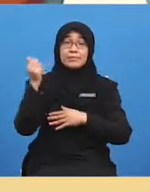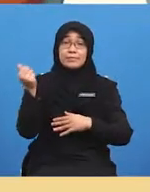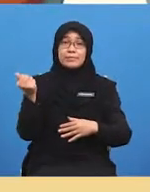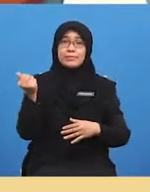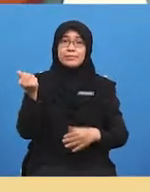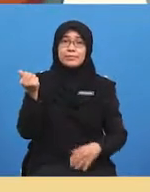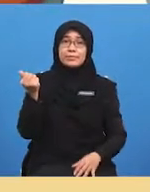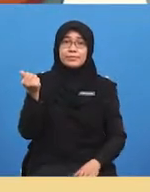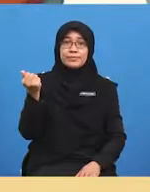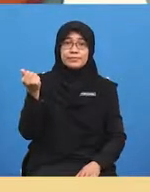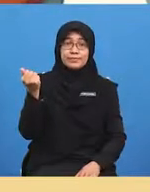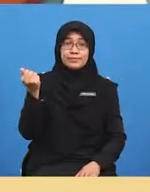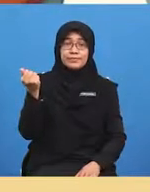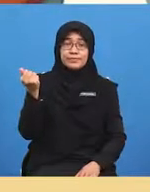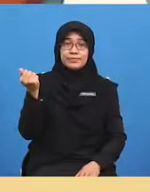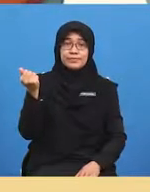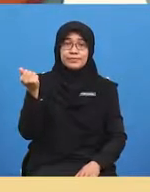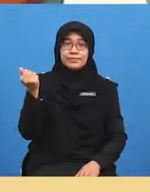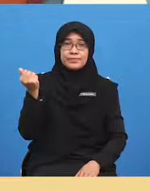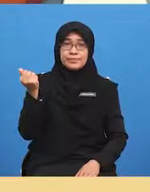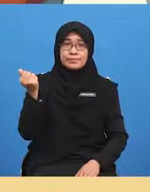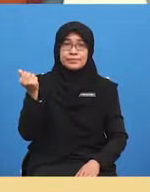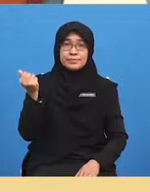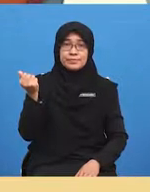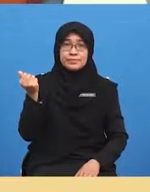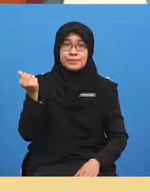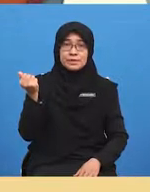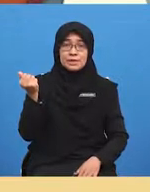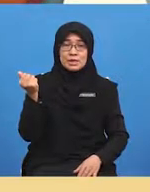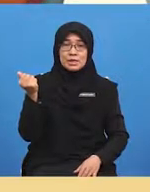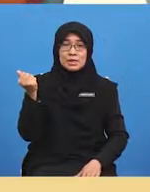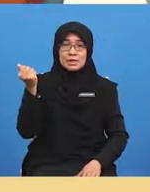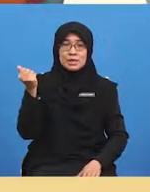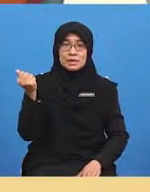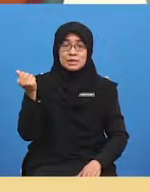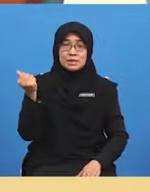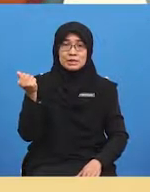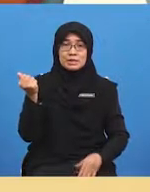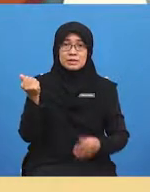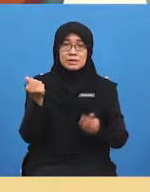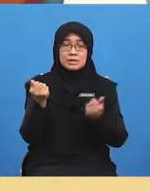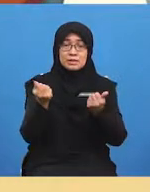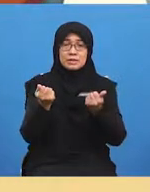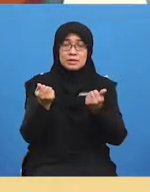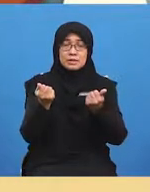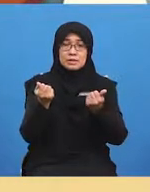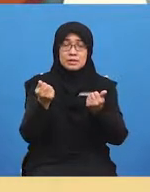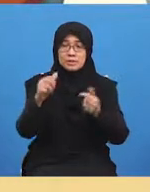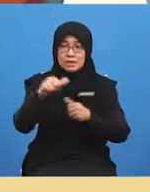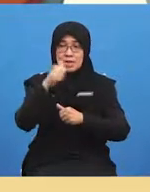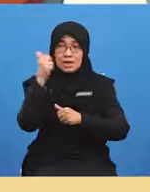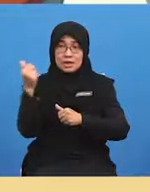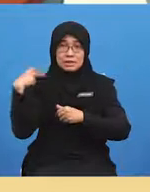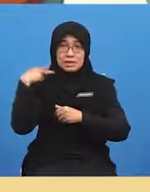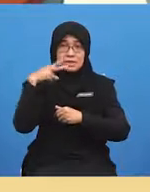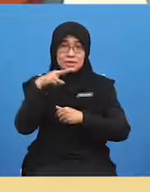still step forward but we are doing with other legs so as i'm doing it i still got my